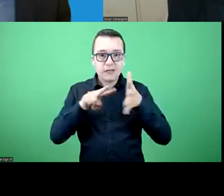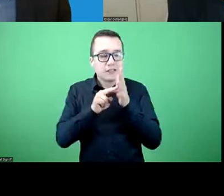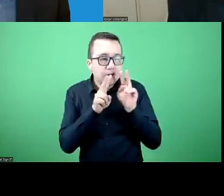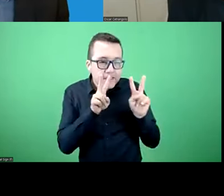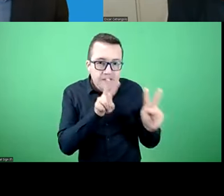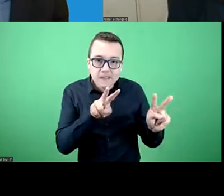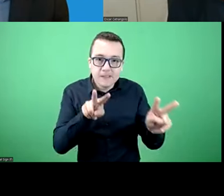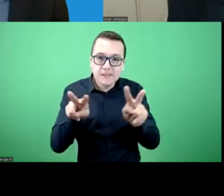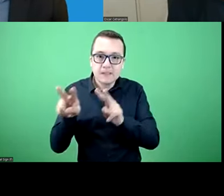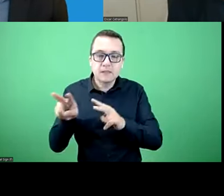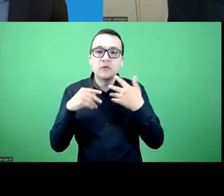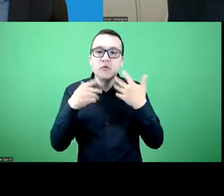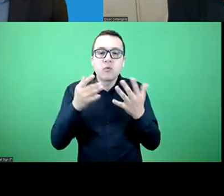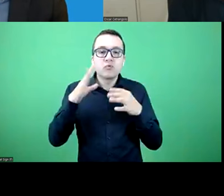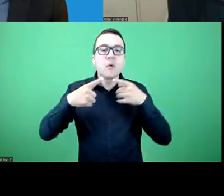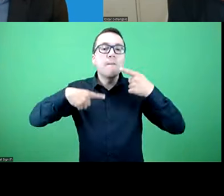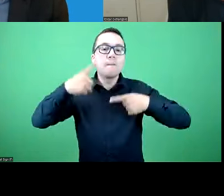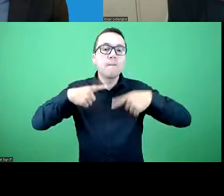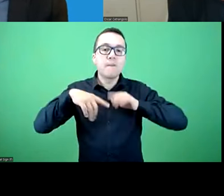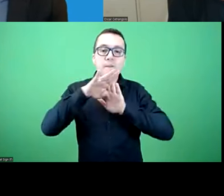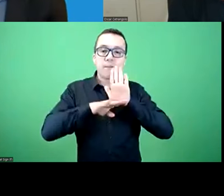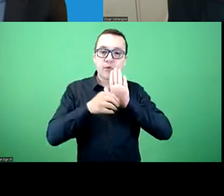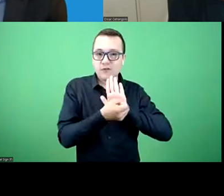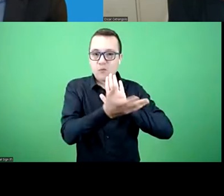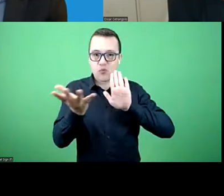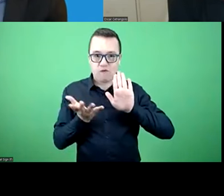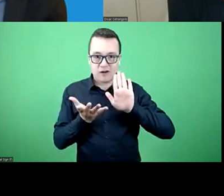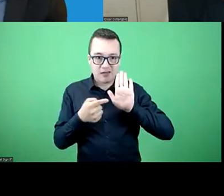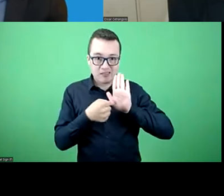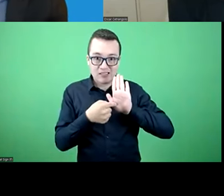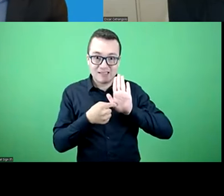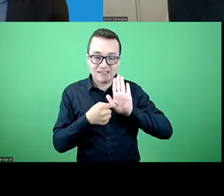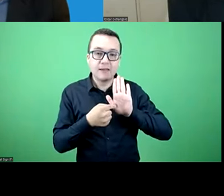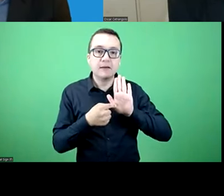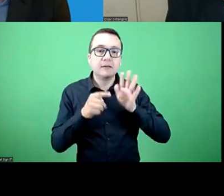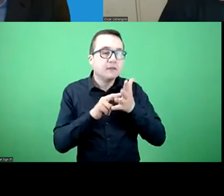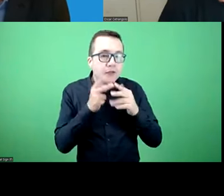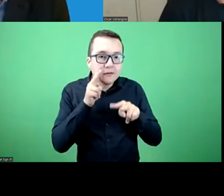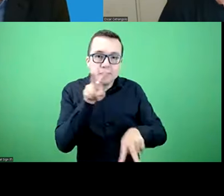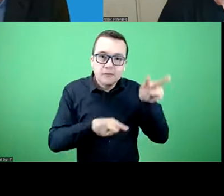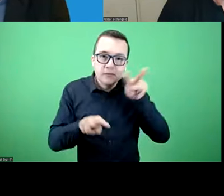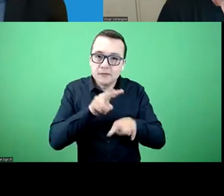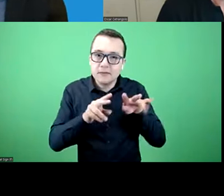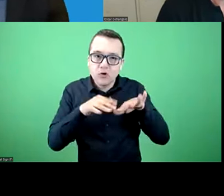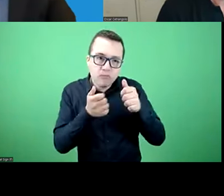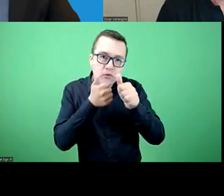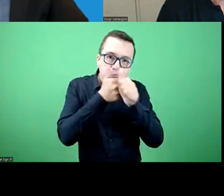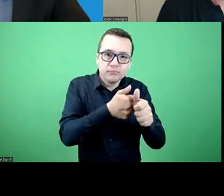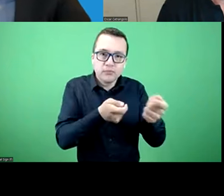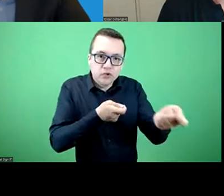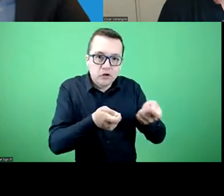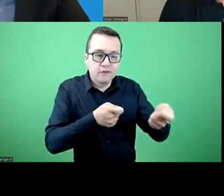health provision of services that require an integrated approach for